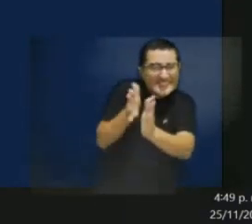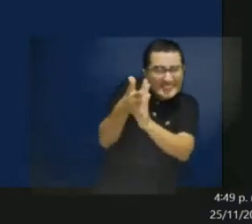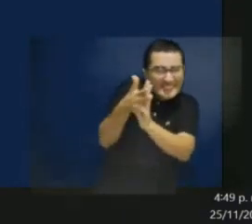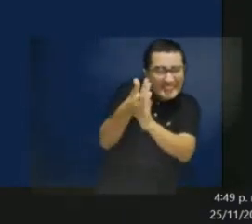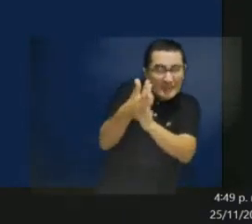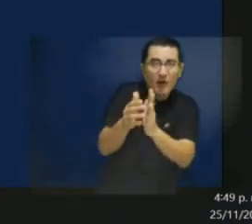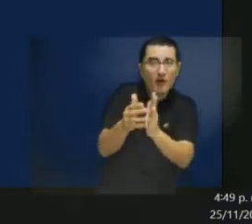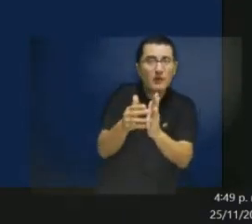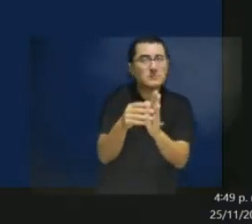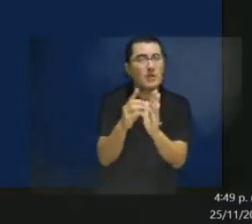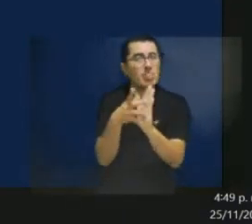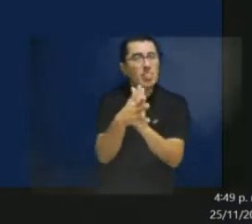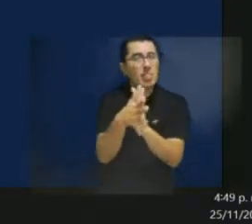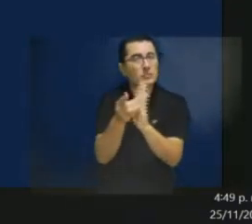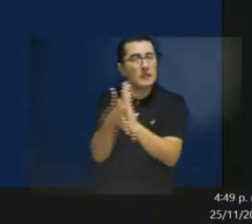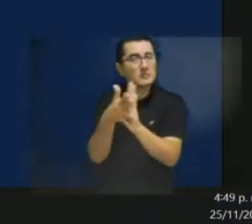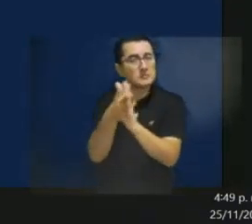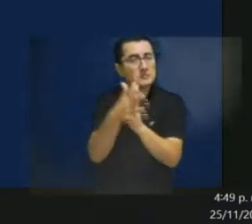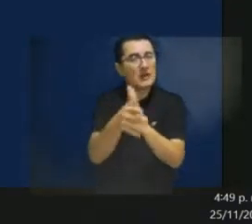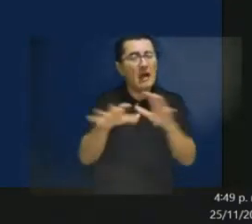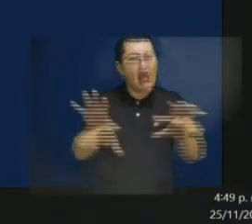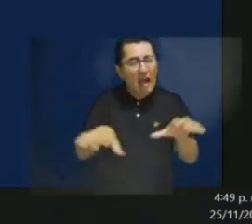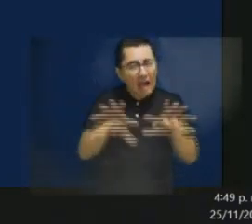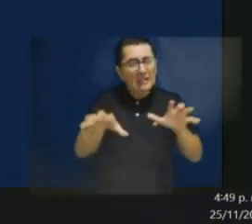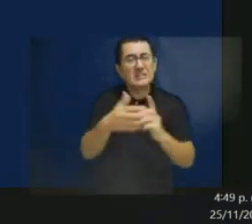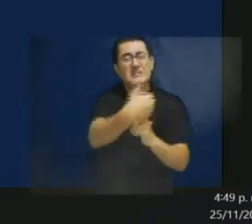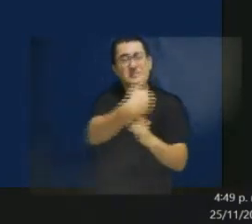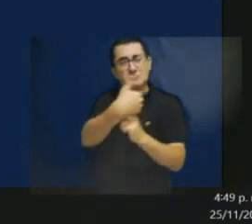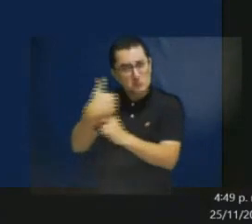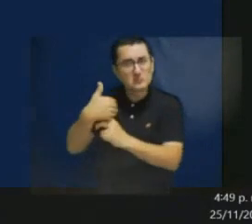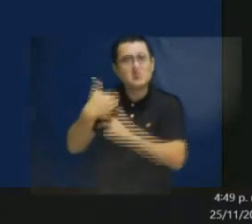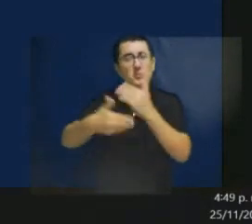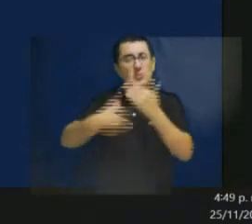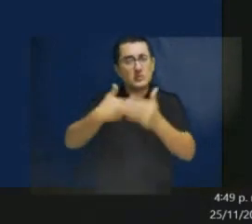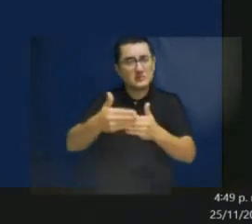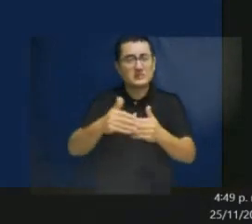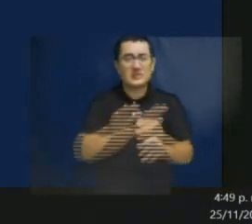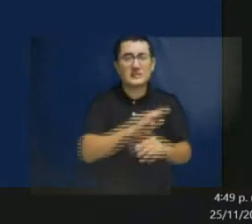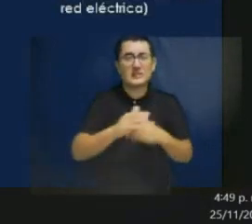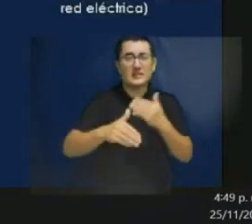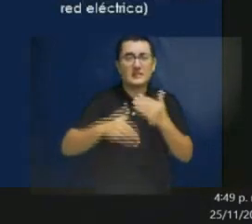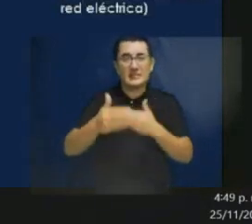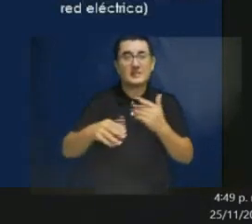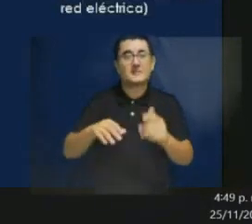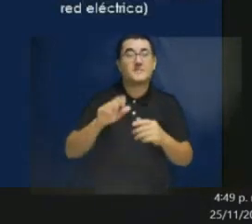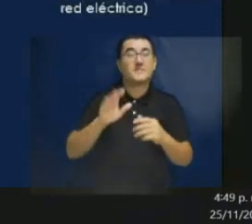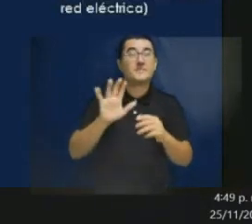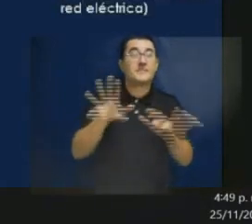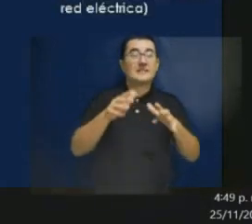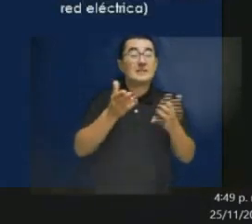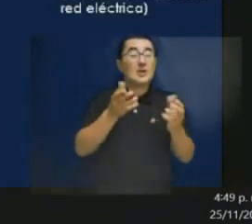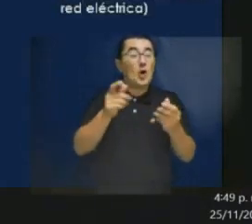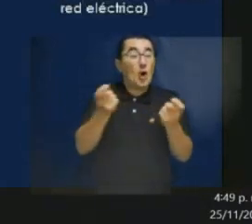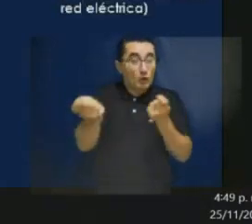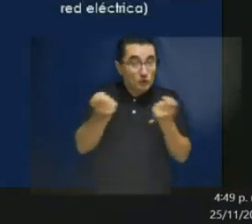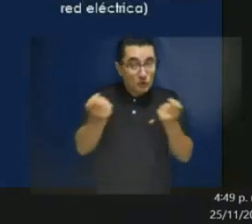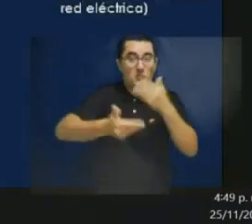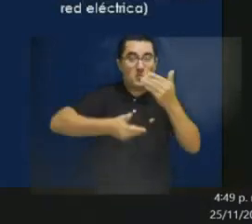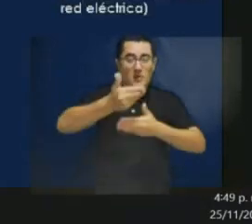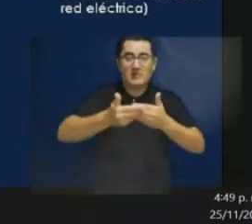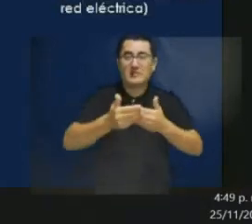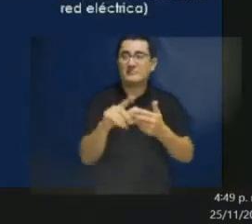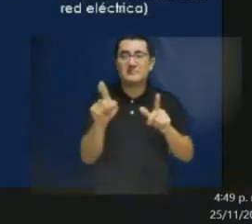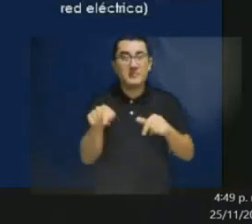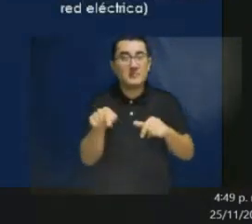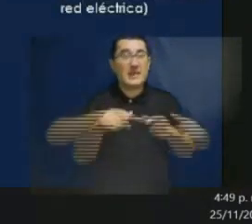become a data generation so that we can do the protection of the service and to be able to do tele-control and